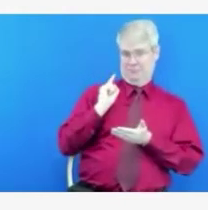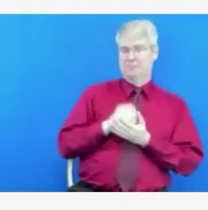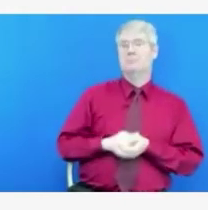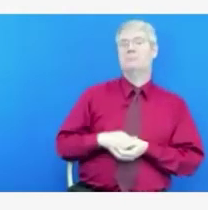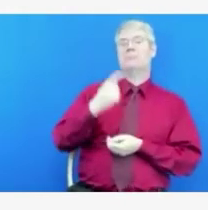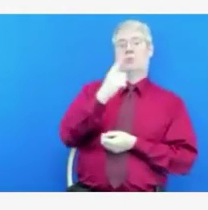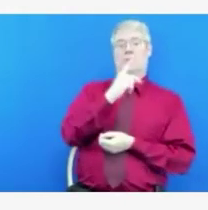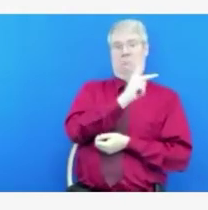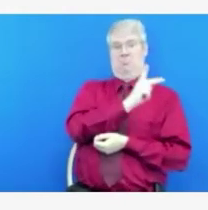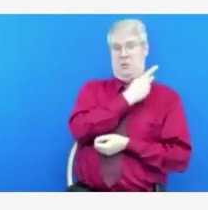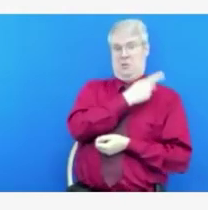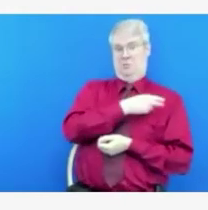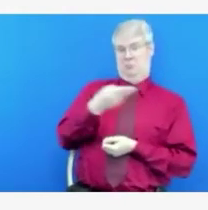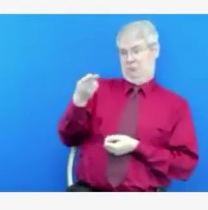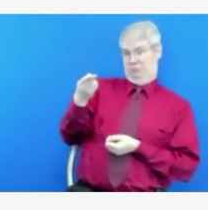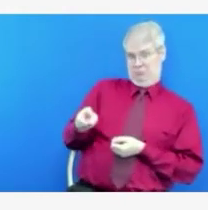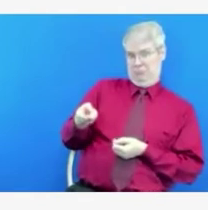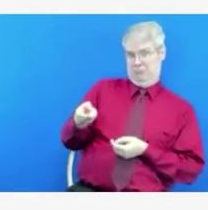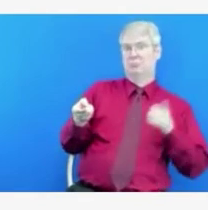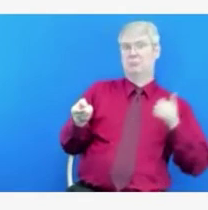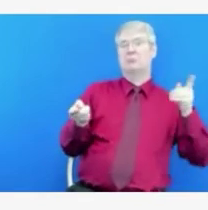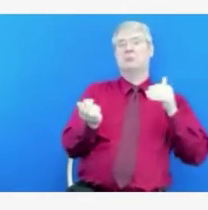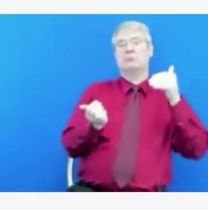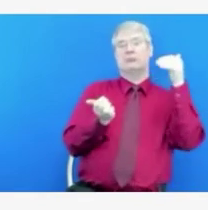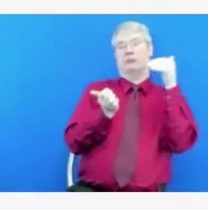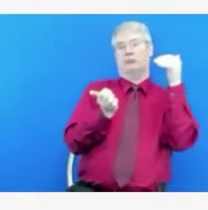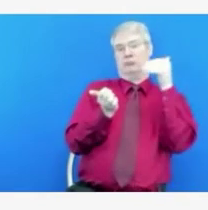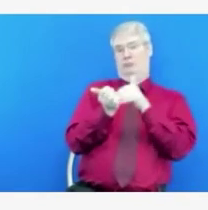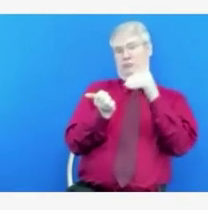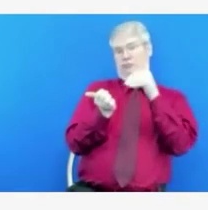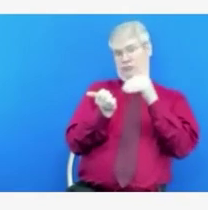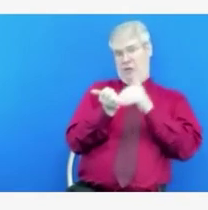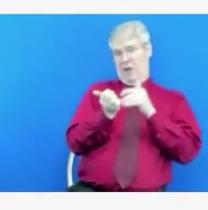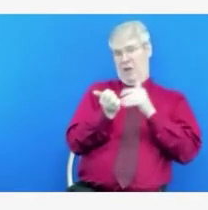too many people are not expressing that confidence. And we need to hear that more.